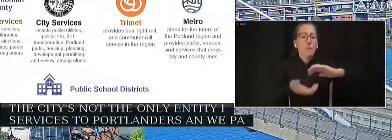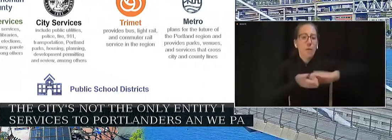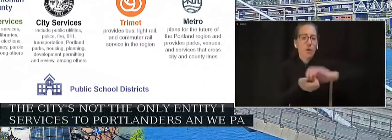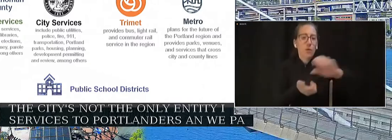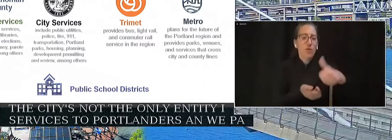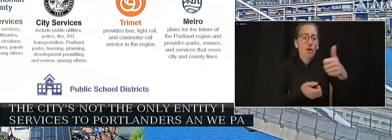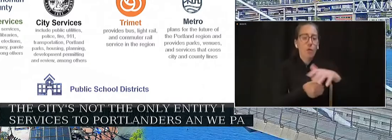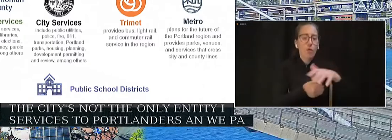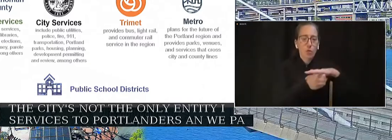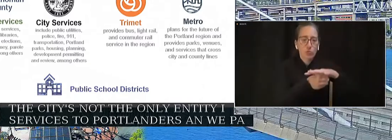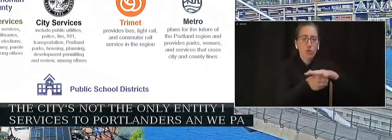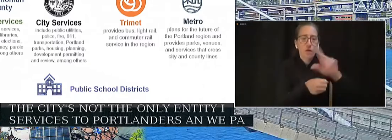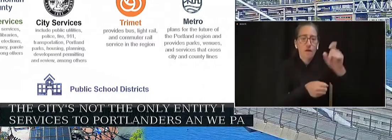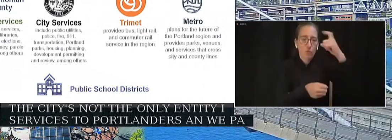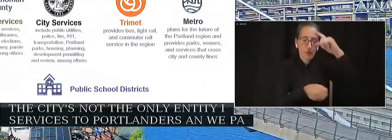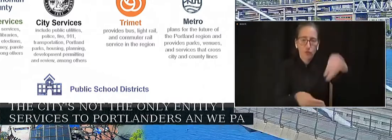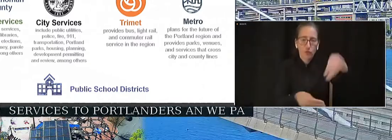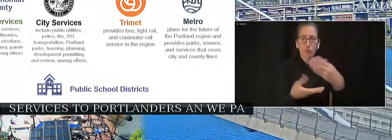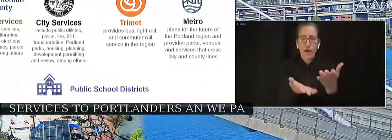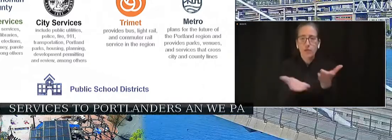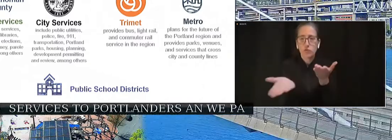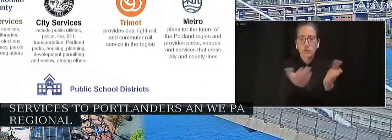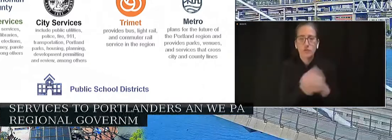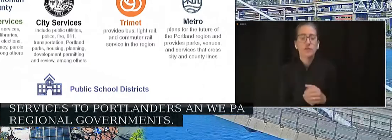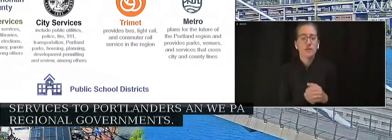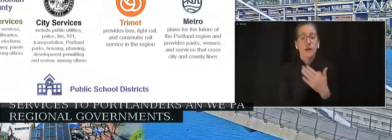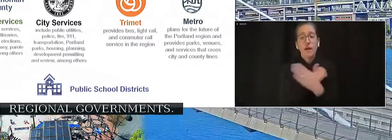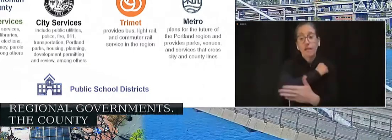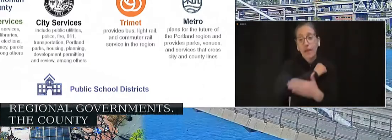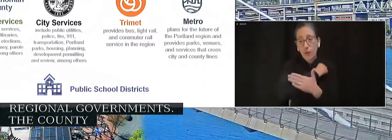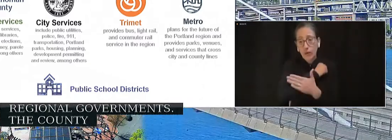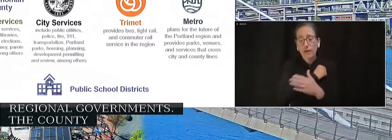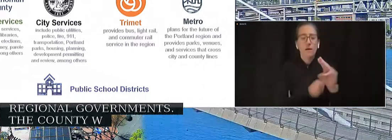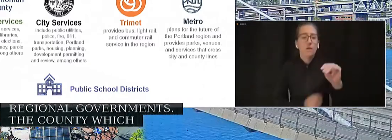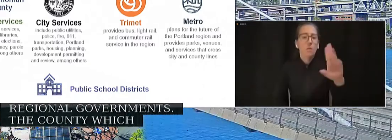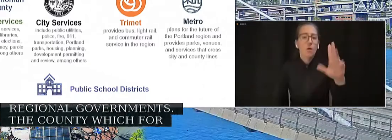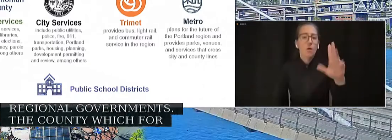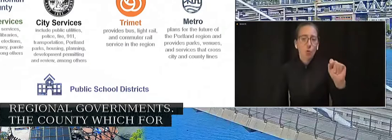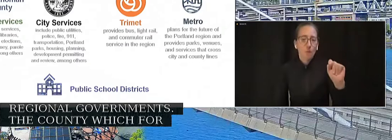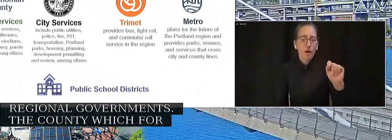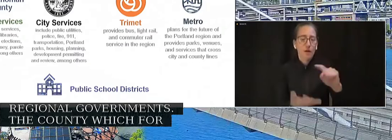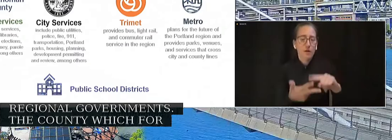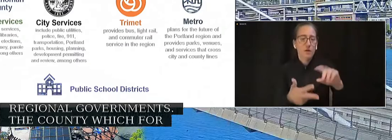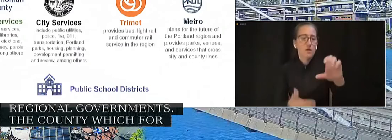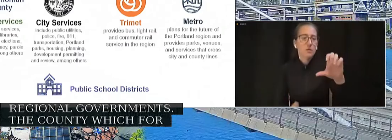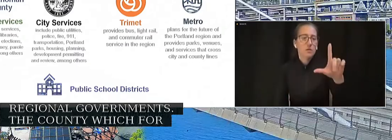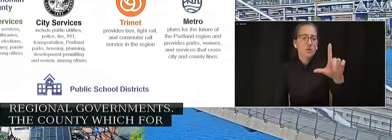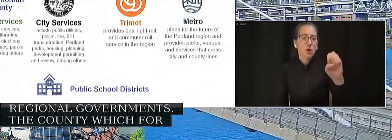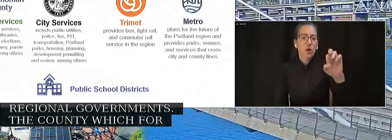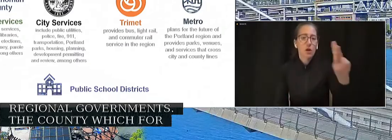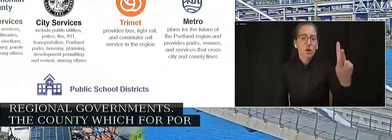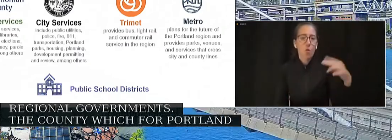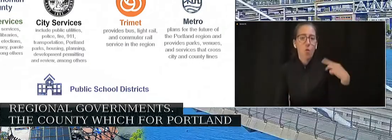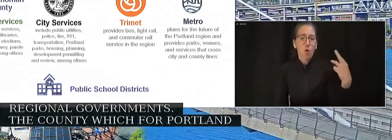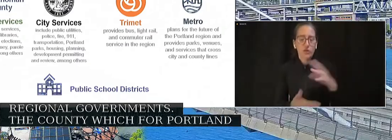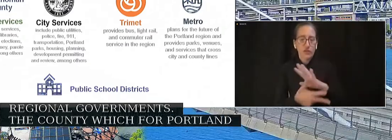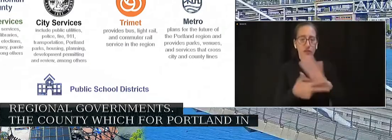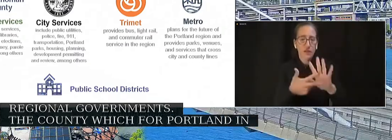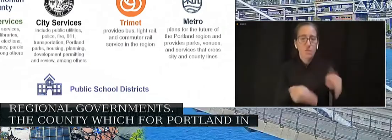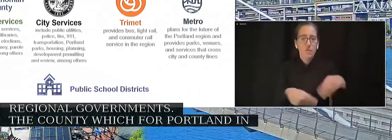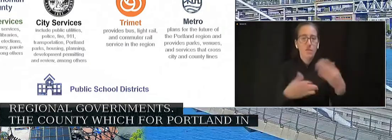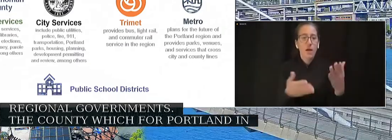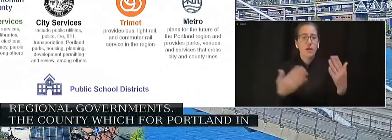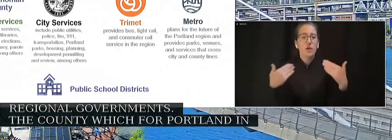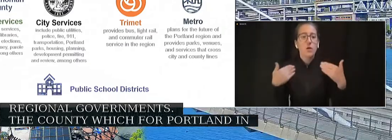services to our communities. The county, which for Portland includes Multnomah, Clark, and Washington counties, provides human services, public health